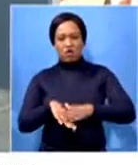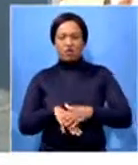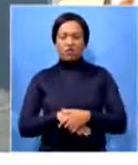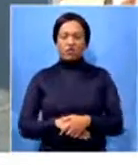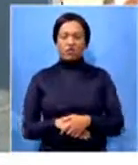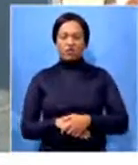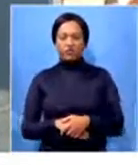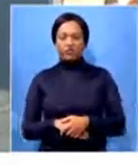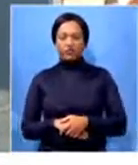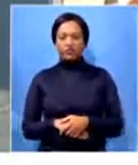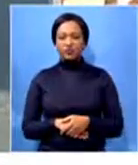Errani, SBC News.